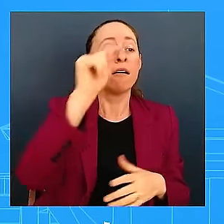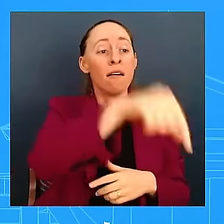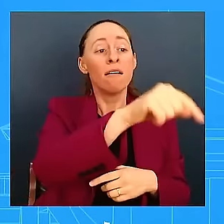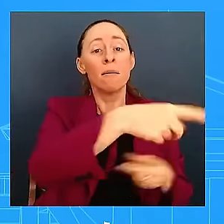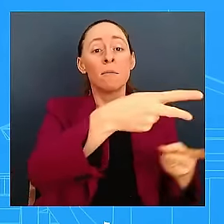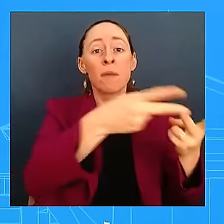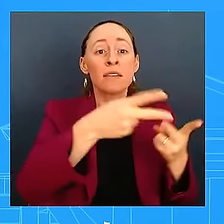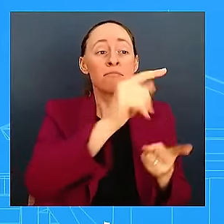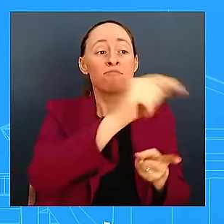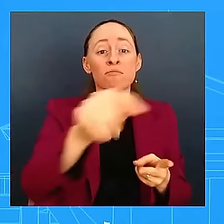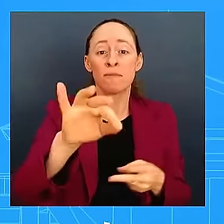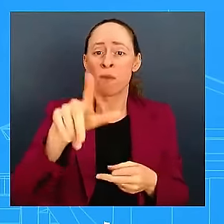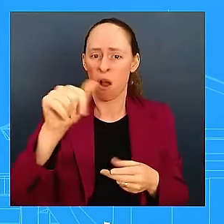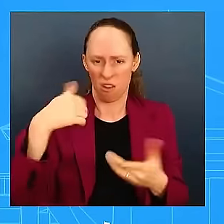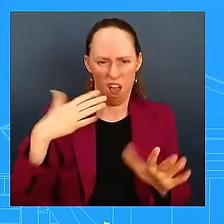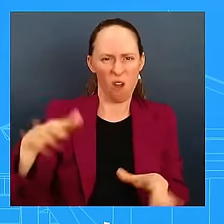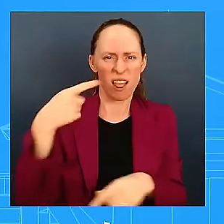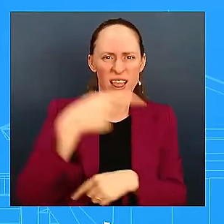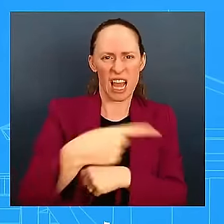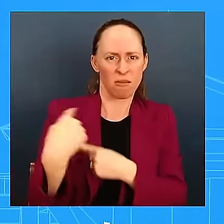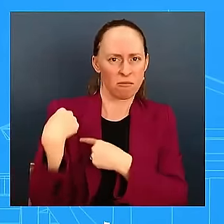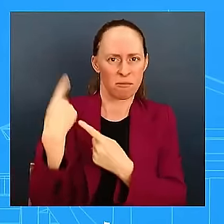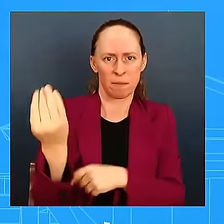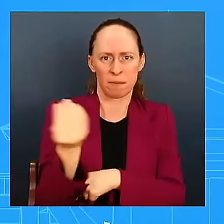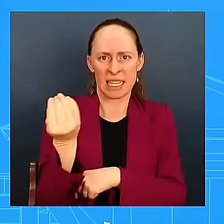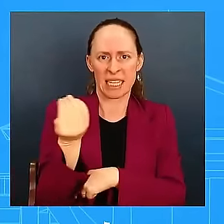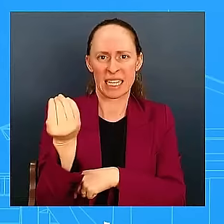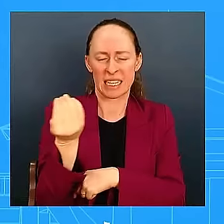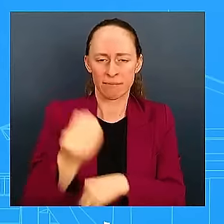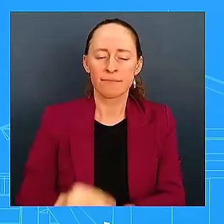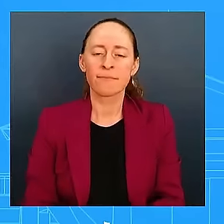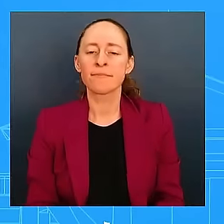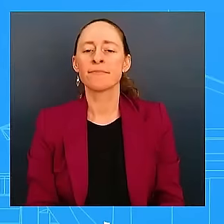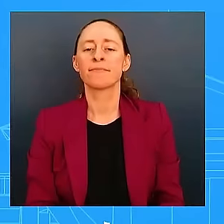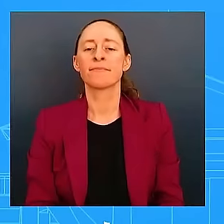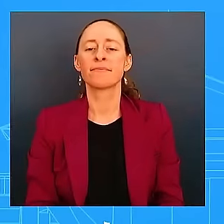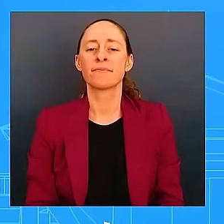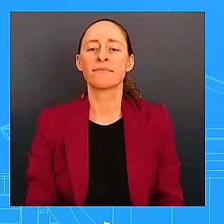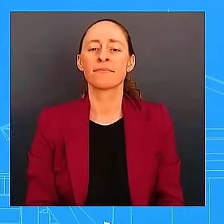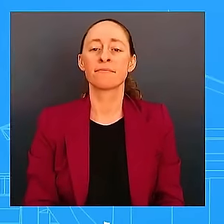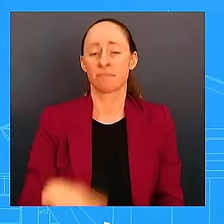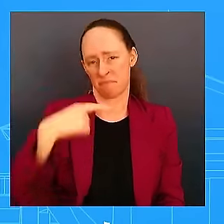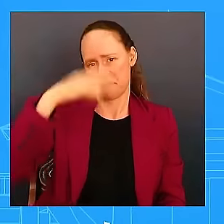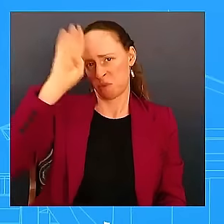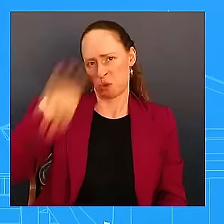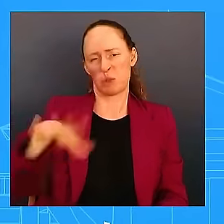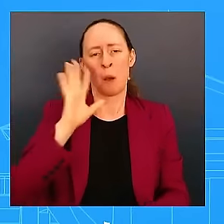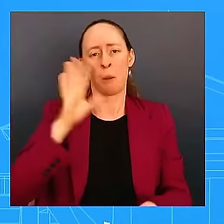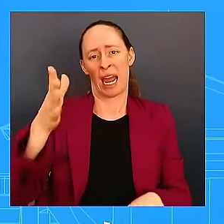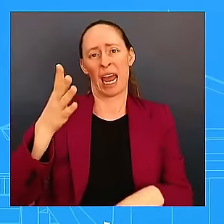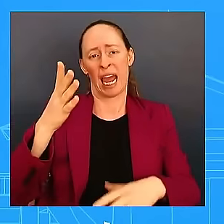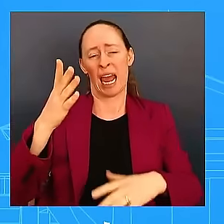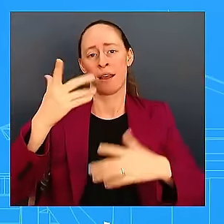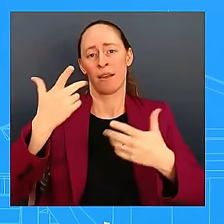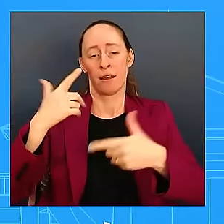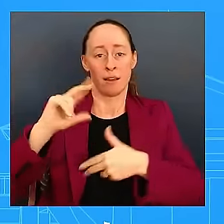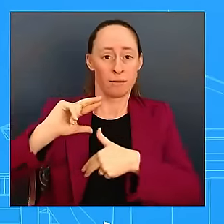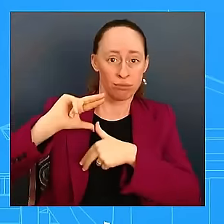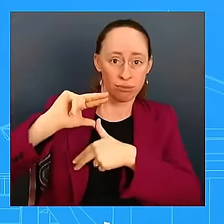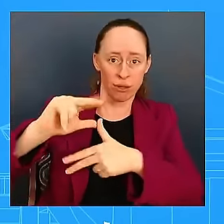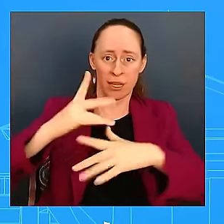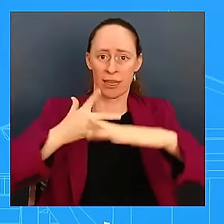that this is going to be a multi-state event with the potential for significant impacts from Florida all the way to Tennessee.